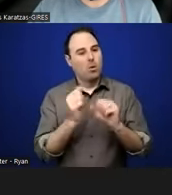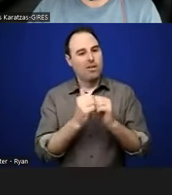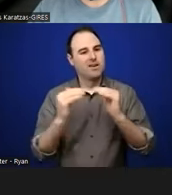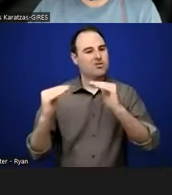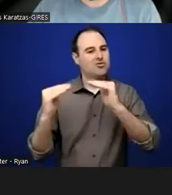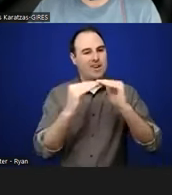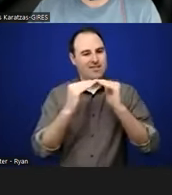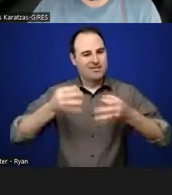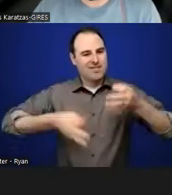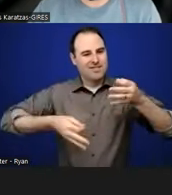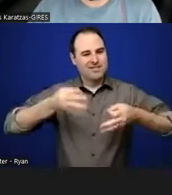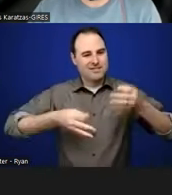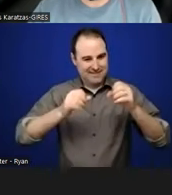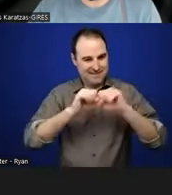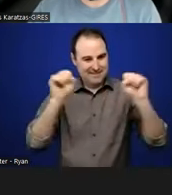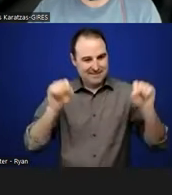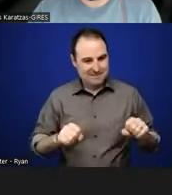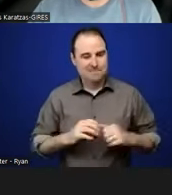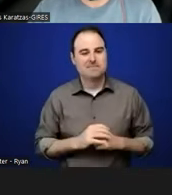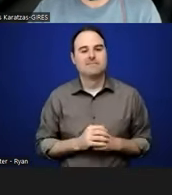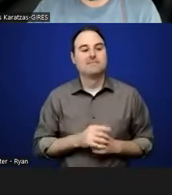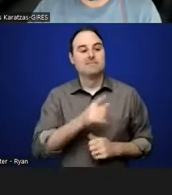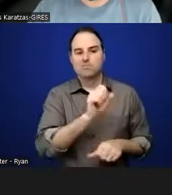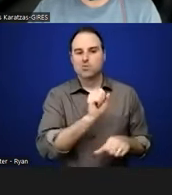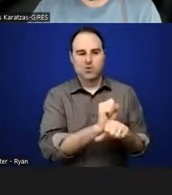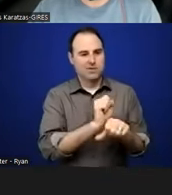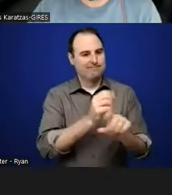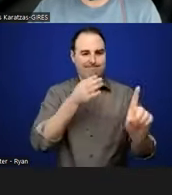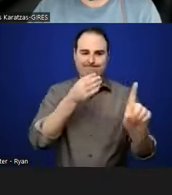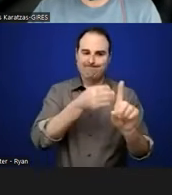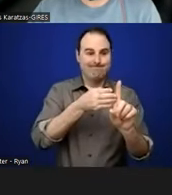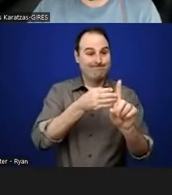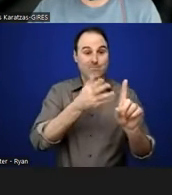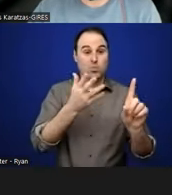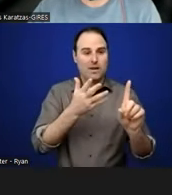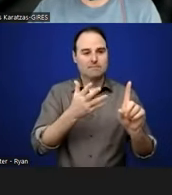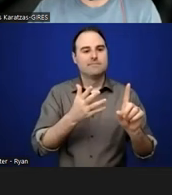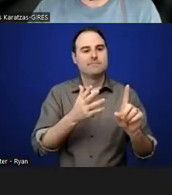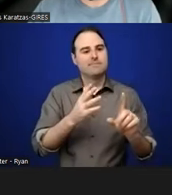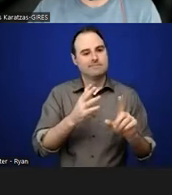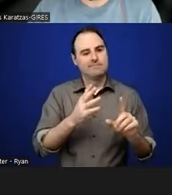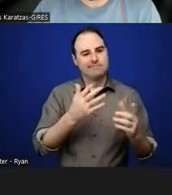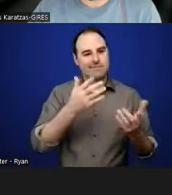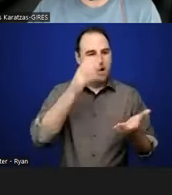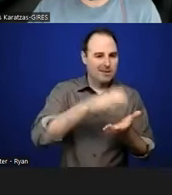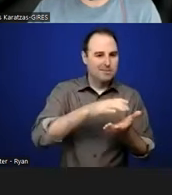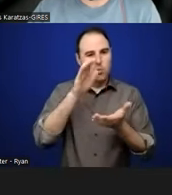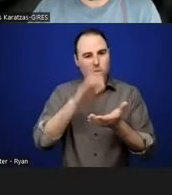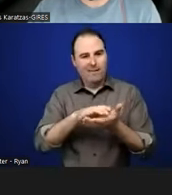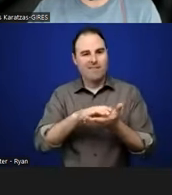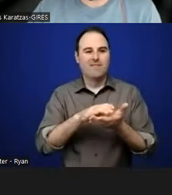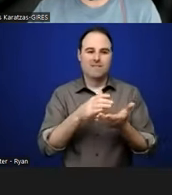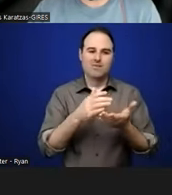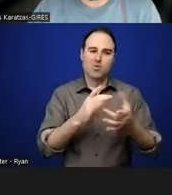and working exclusively with domestic violence. So they were able with permission